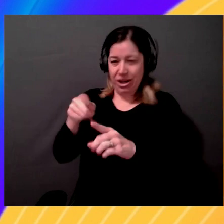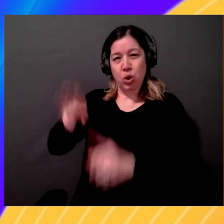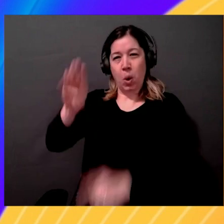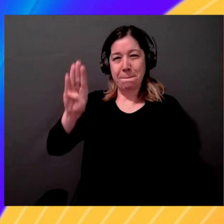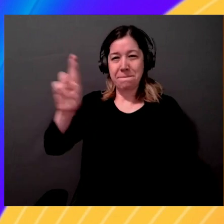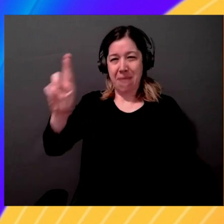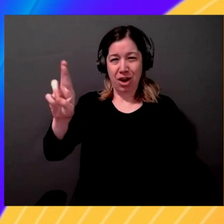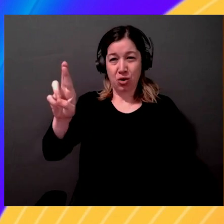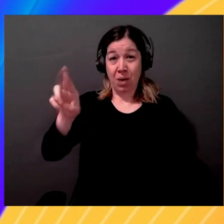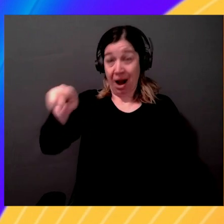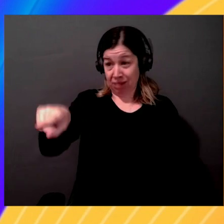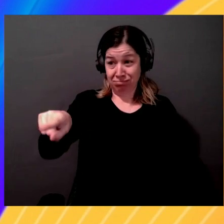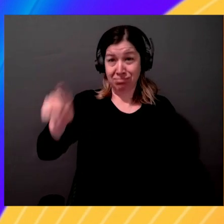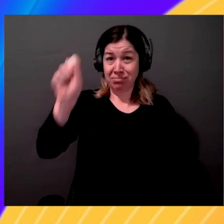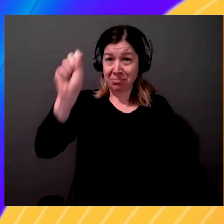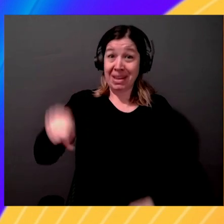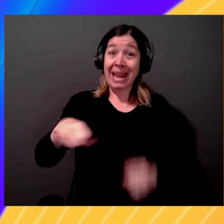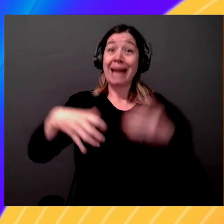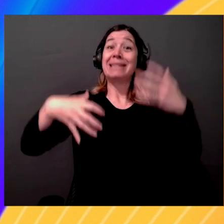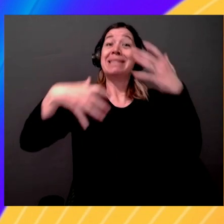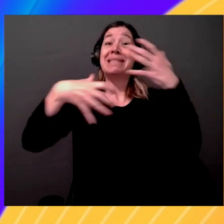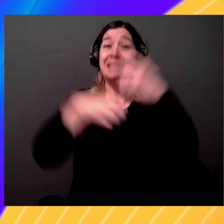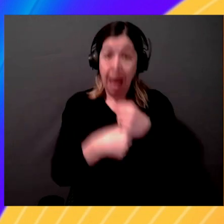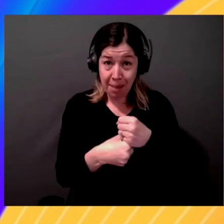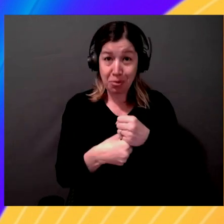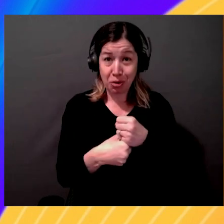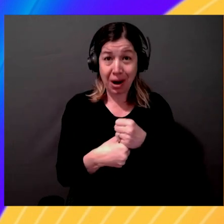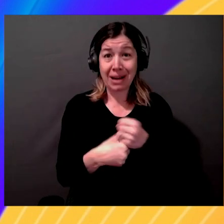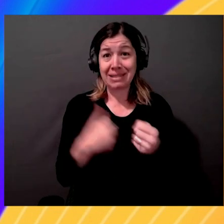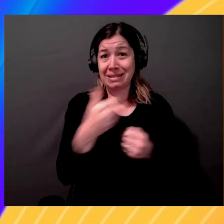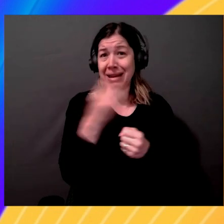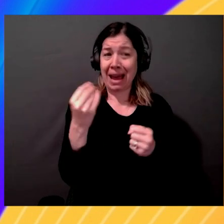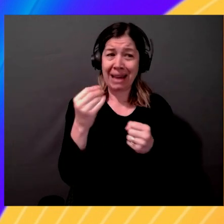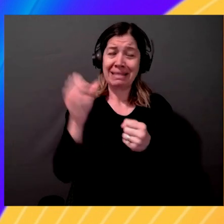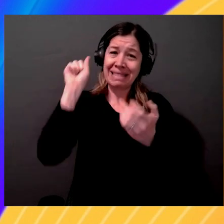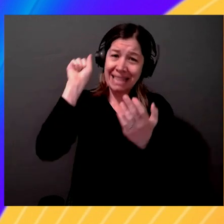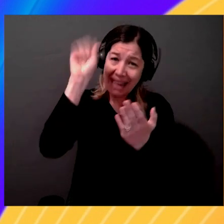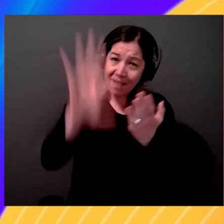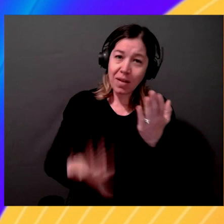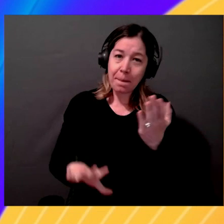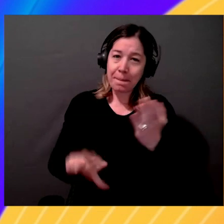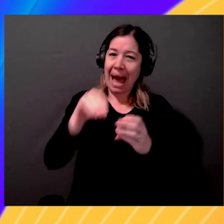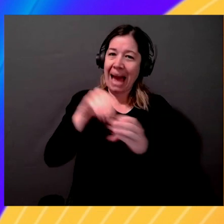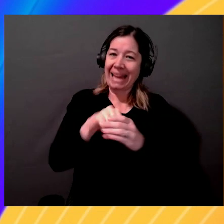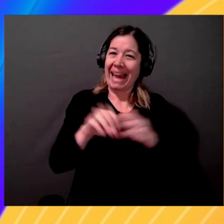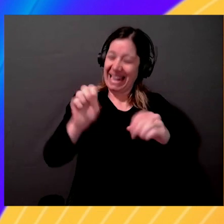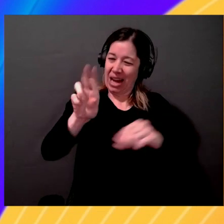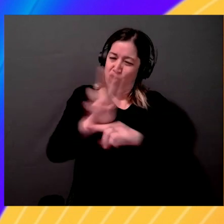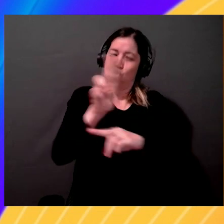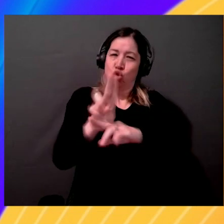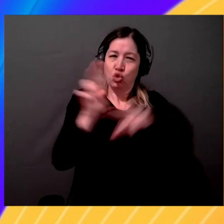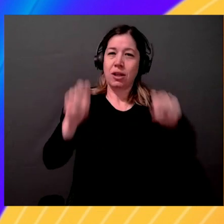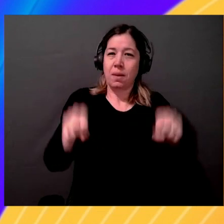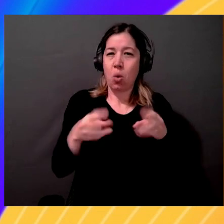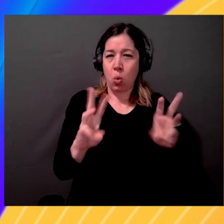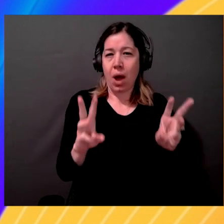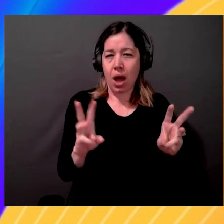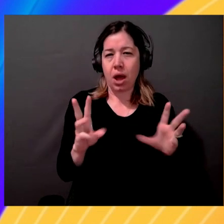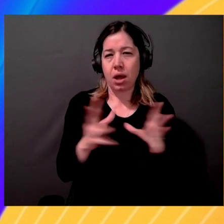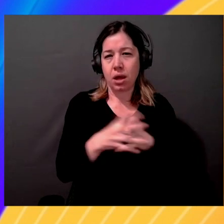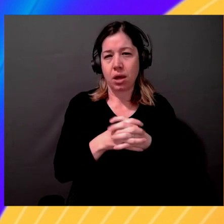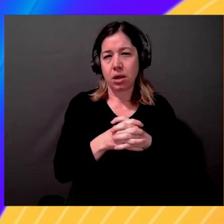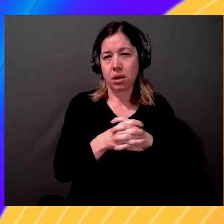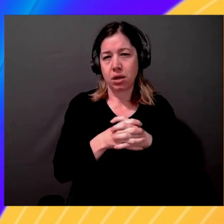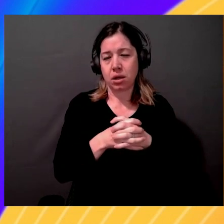models, summarize and give it back in a consumable manner. Right? So I'm going to go to Wikipedia, just